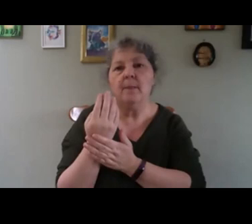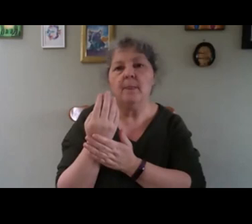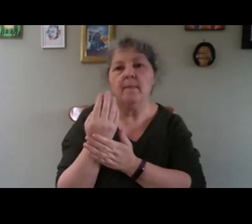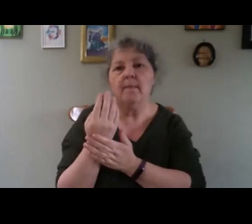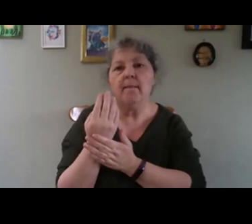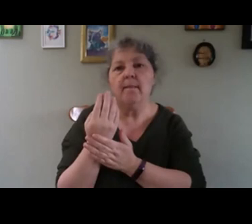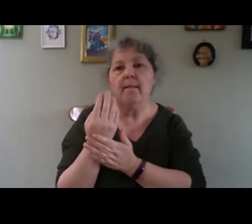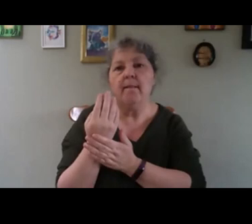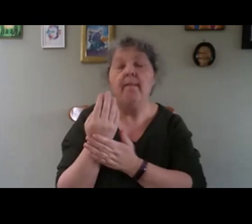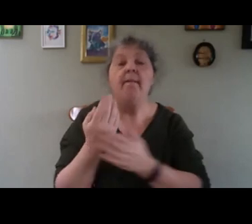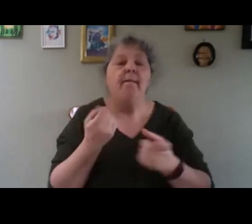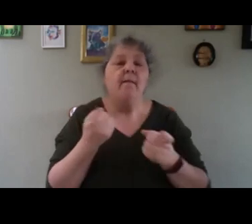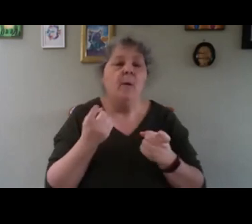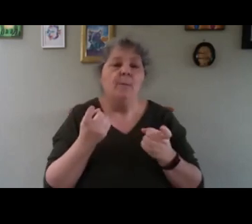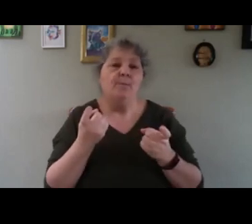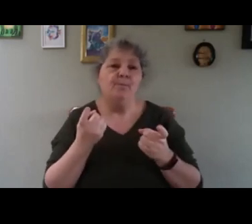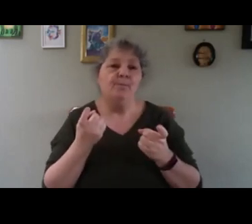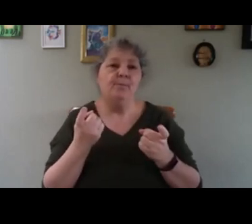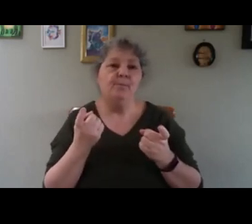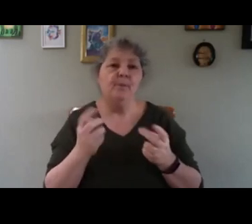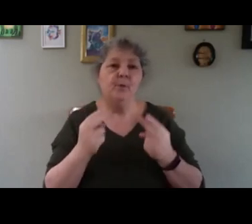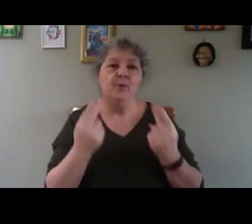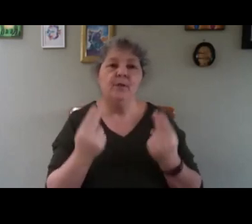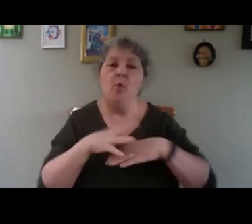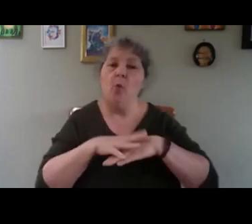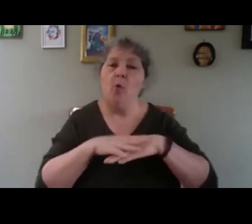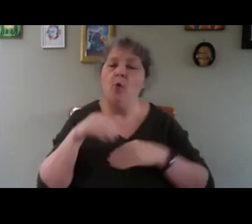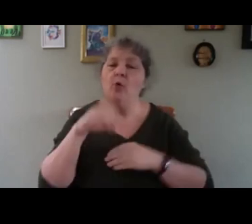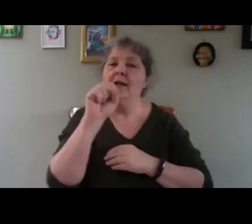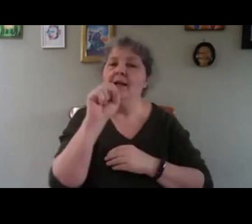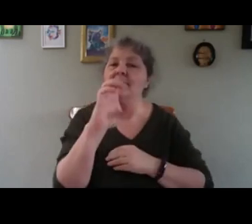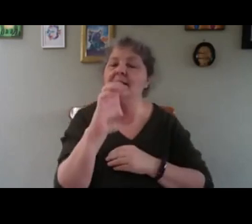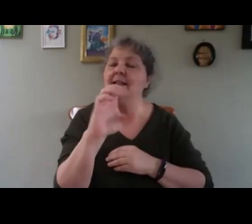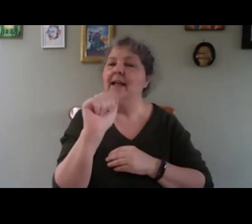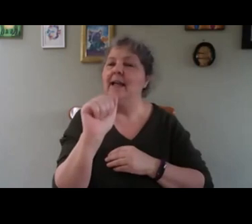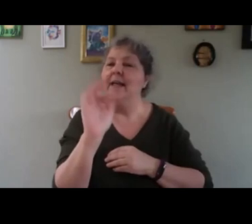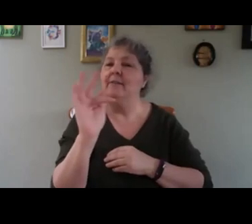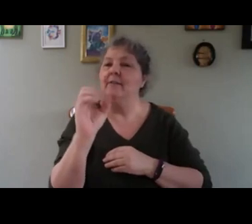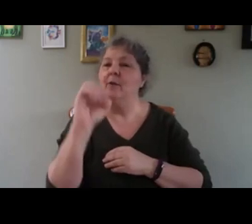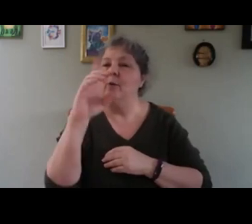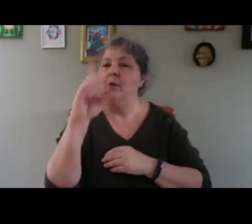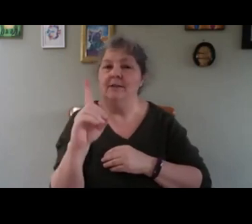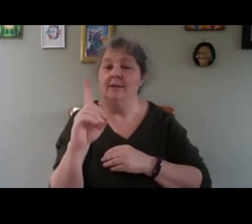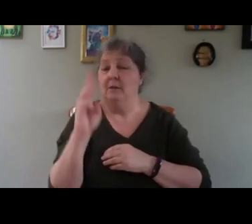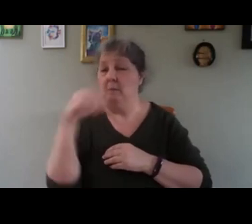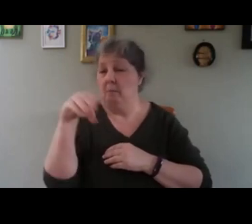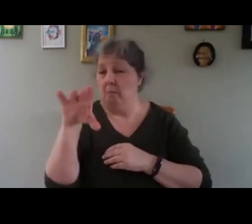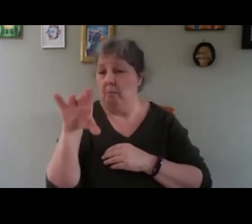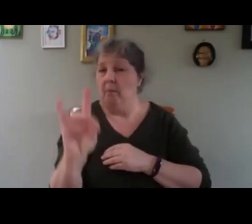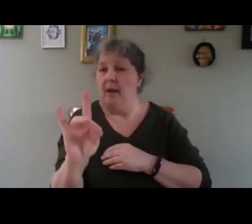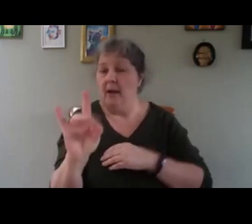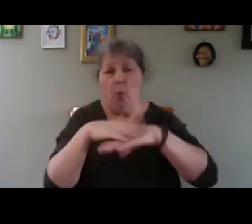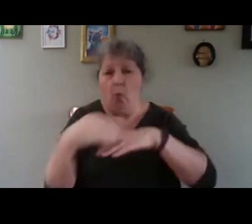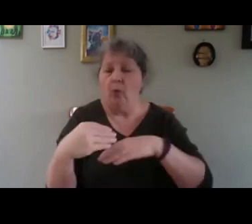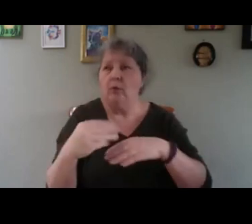so you need an old scaffold and scaffold planks eight before, that's the old type, it's possible to get some